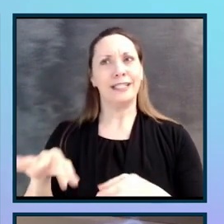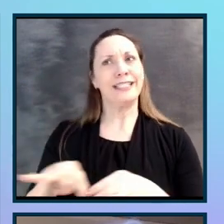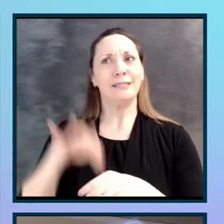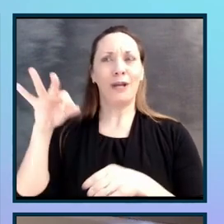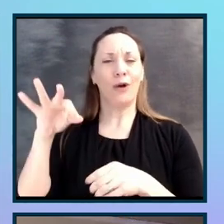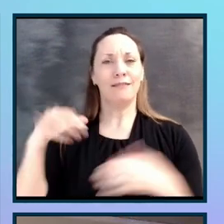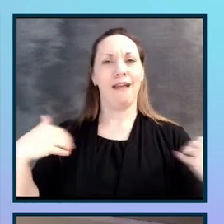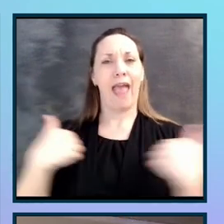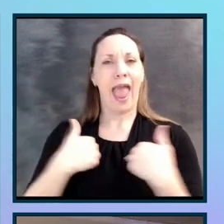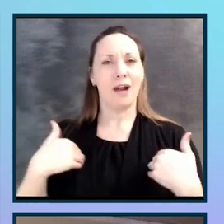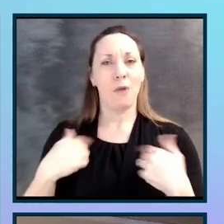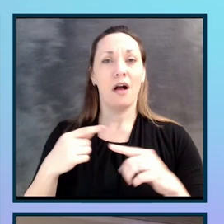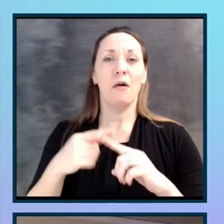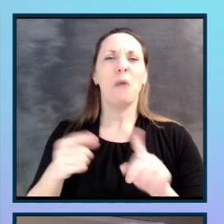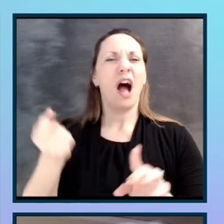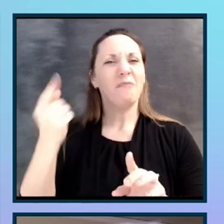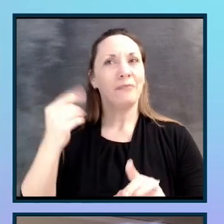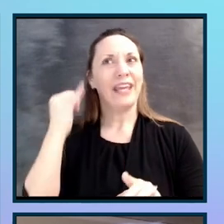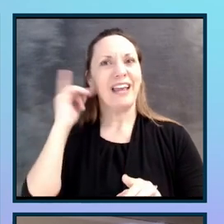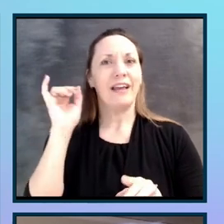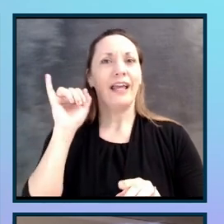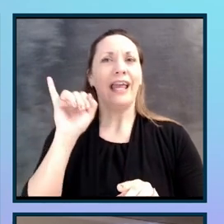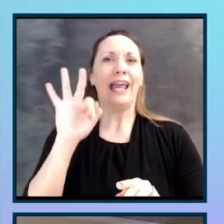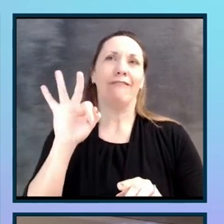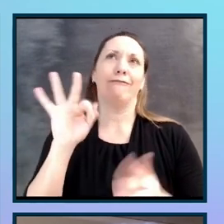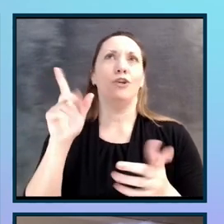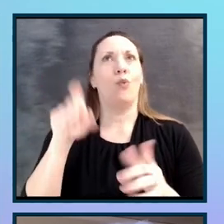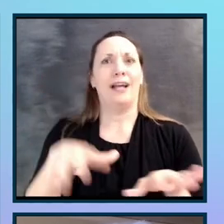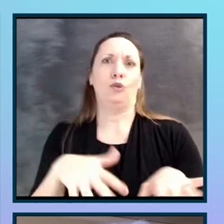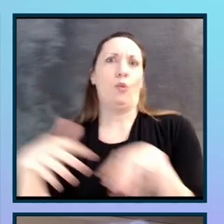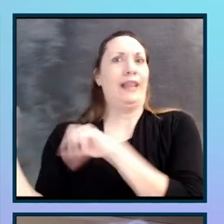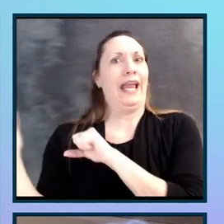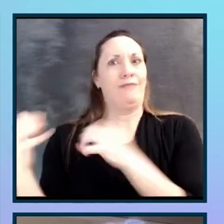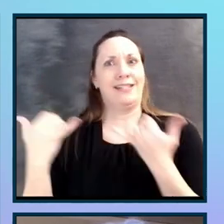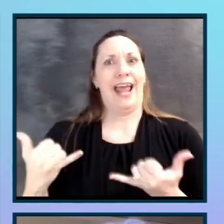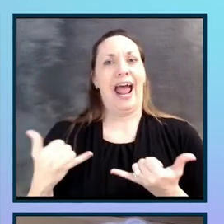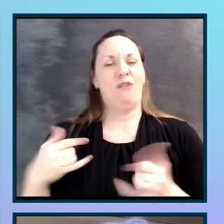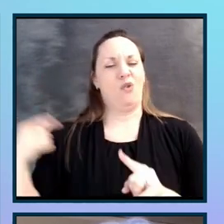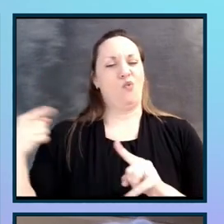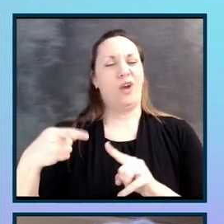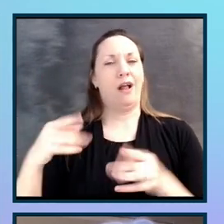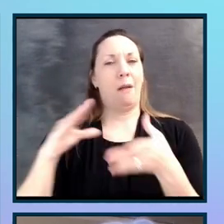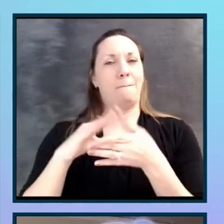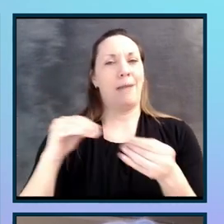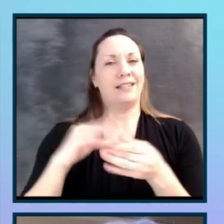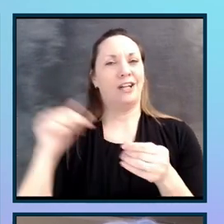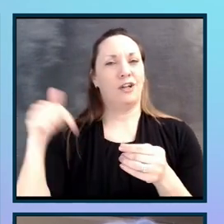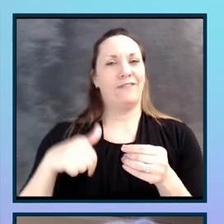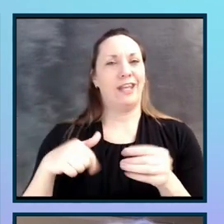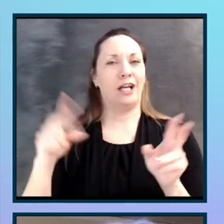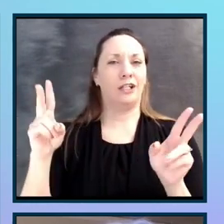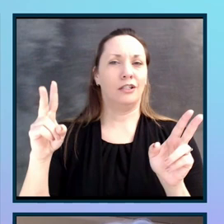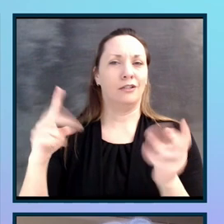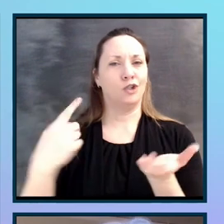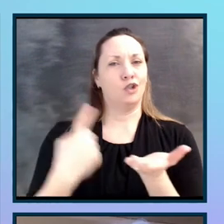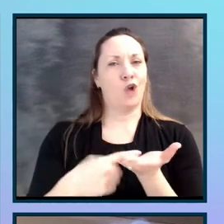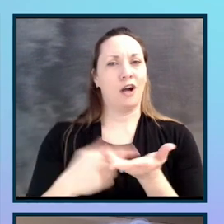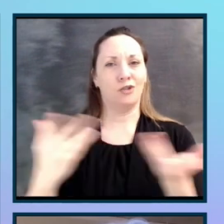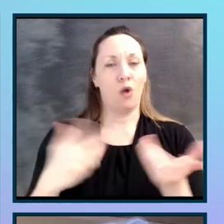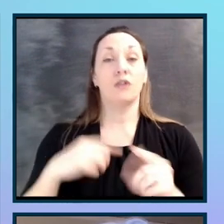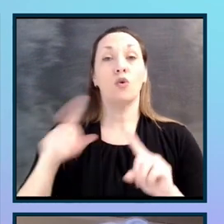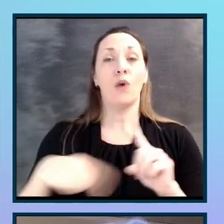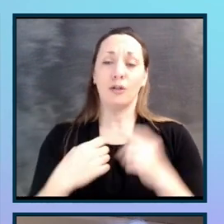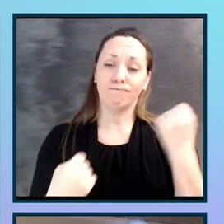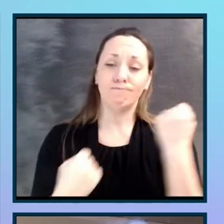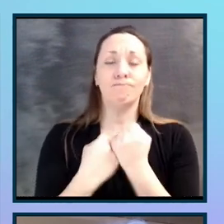say, if you have to leave now, the real message of this talk is that when you're advocating for accessibility, you